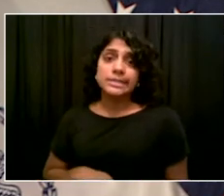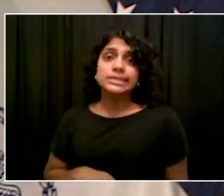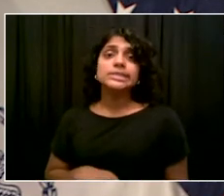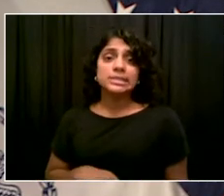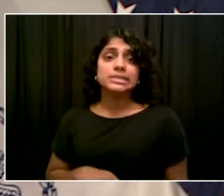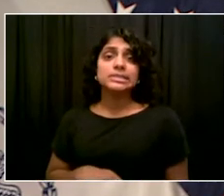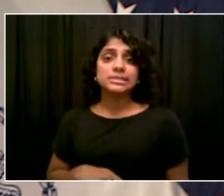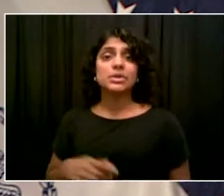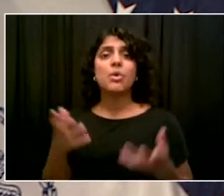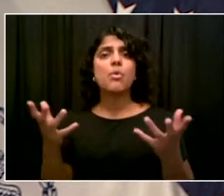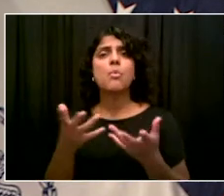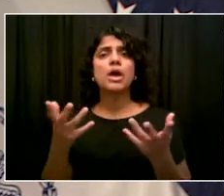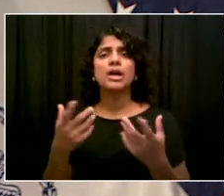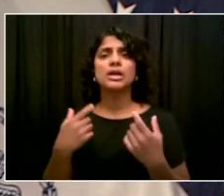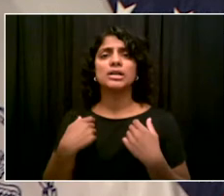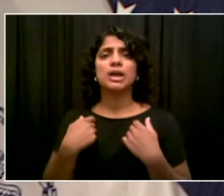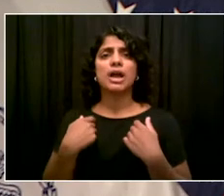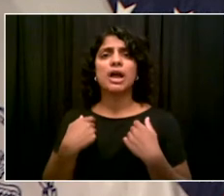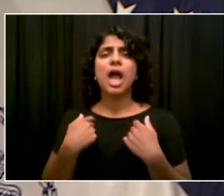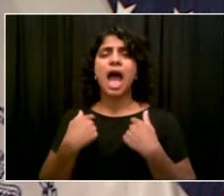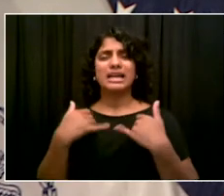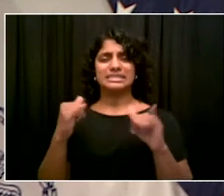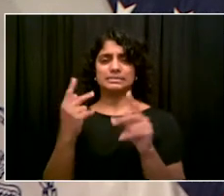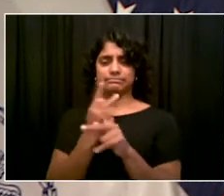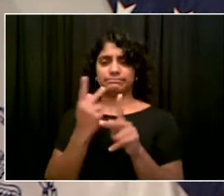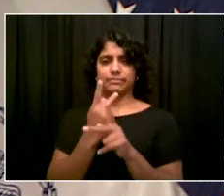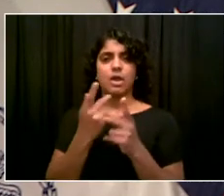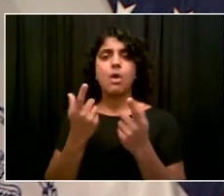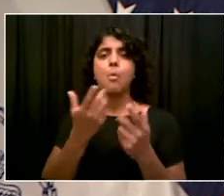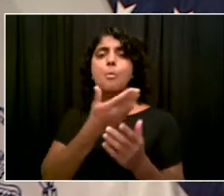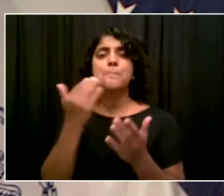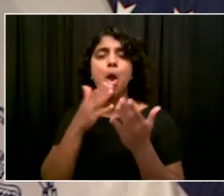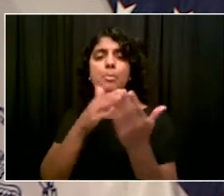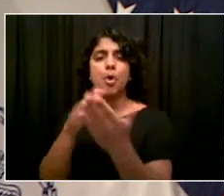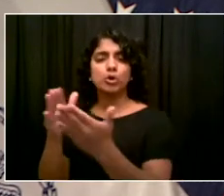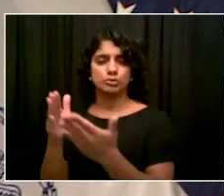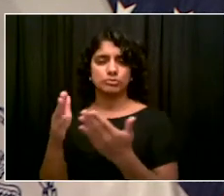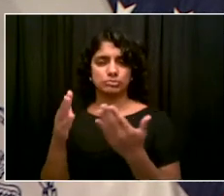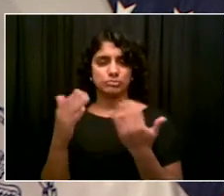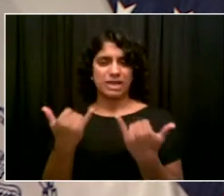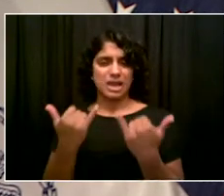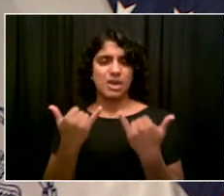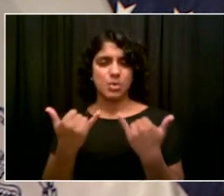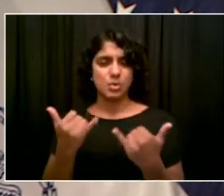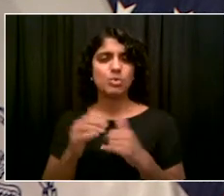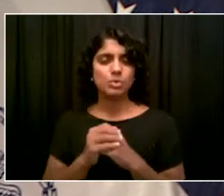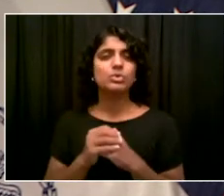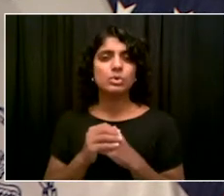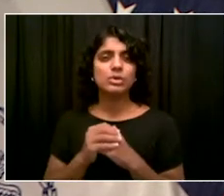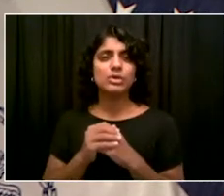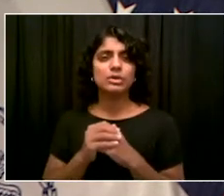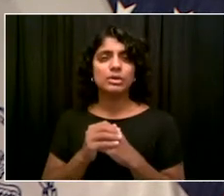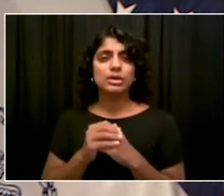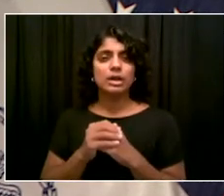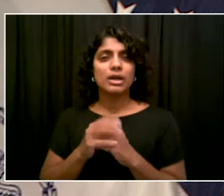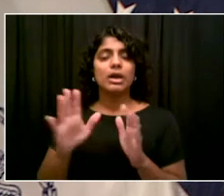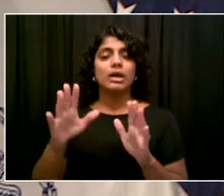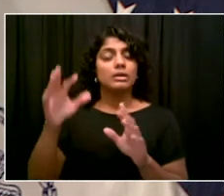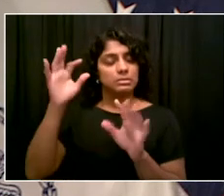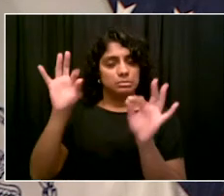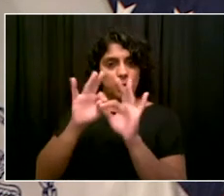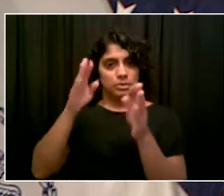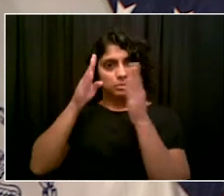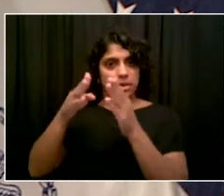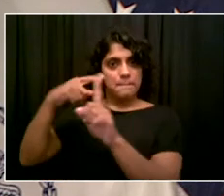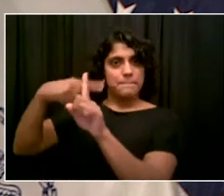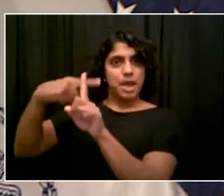of reaching people because every day thousands and thousands more people get vaccinated. So I want to start with that but then address, I think,